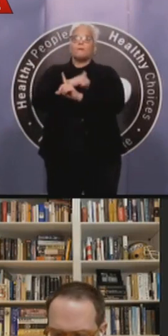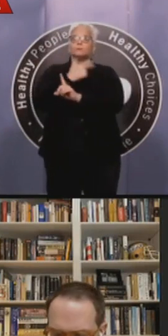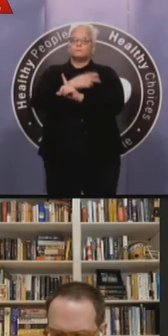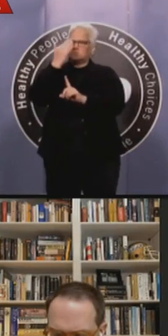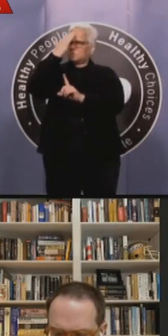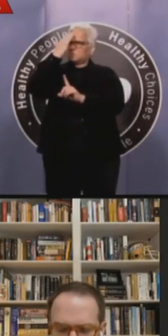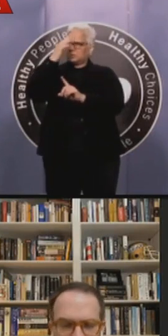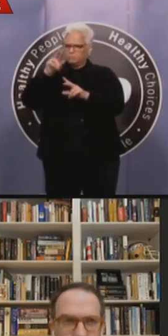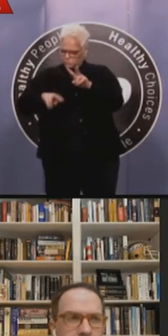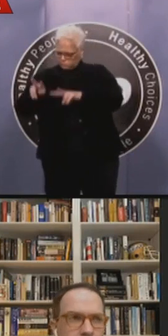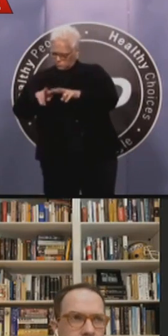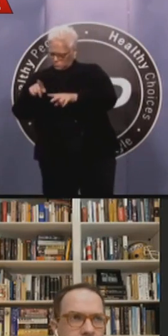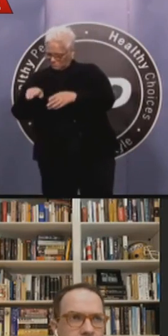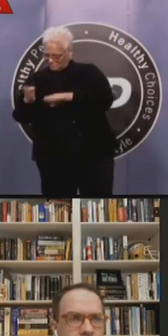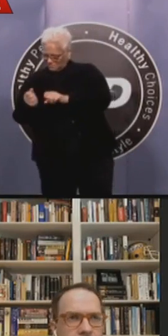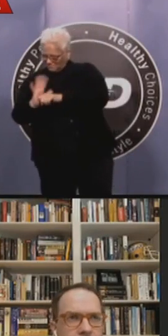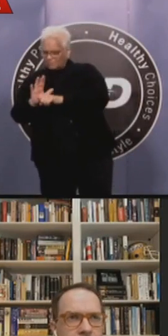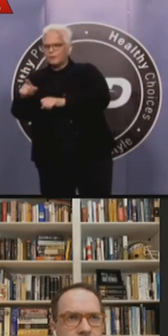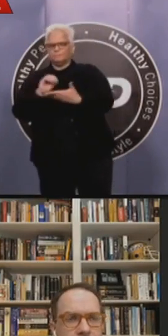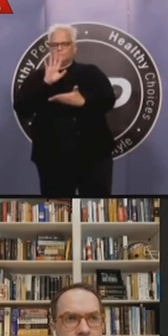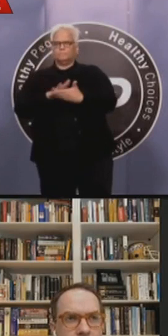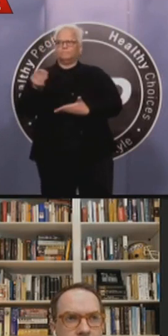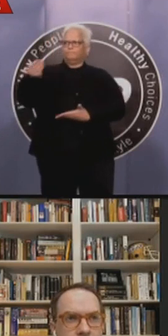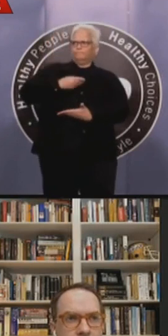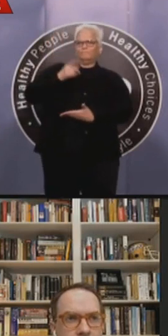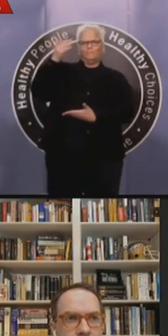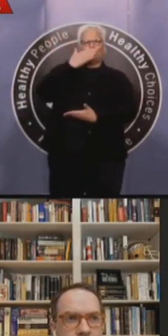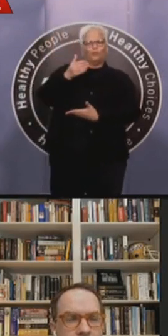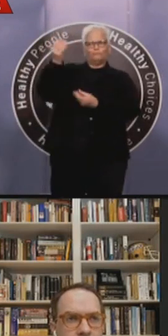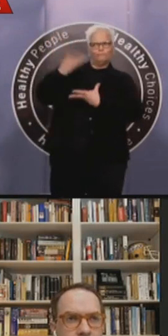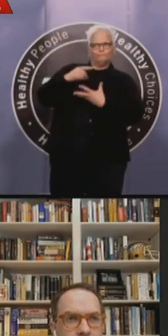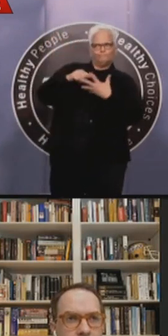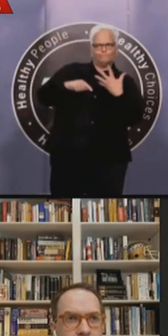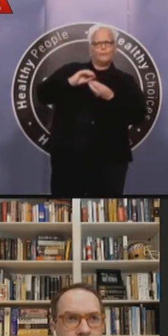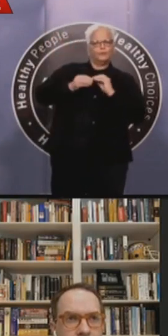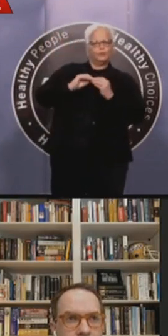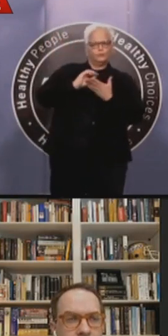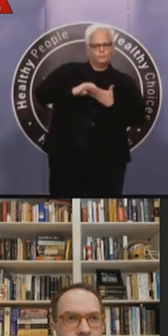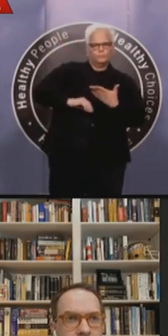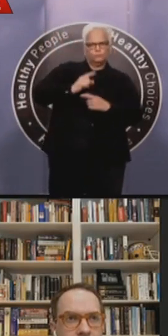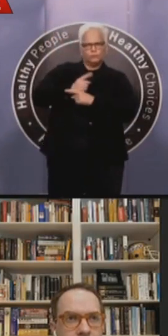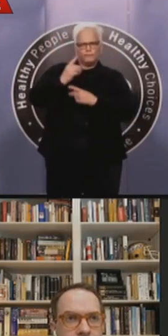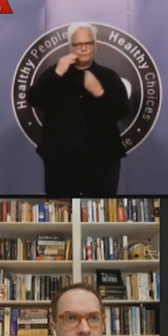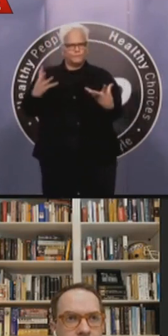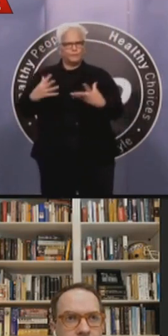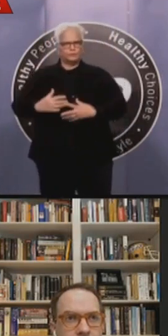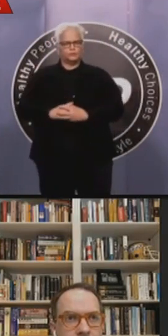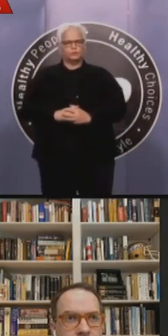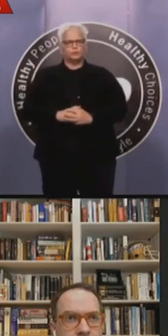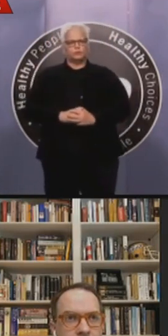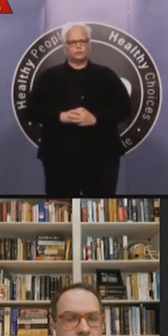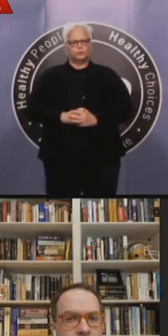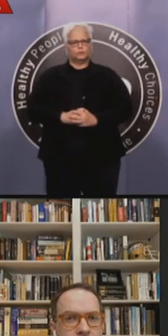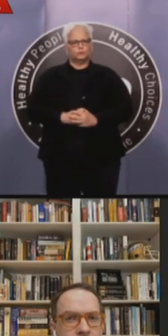capacity in our hospitals to deal with that and to treat them and treat them, uh, treat them accordingly. So, um, that's why it's important that we, we not